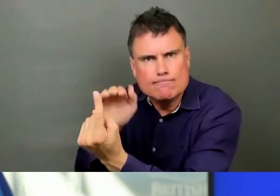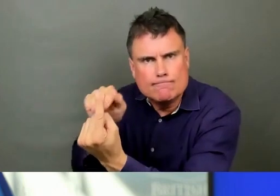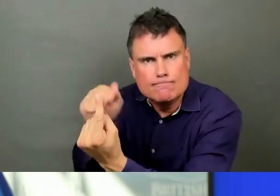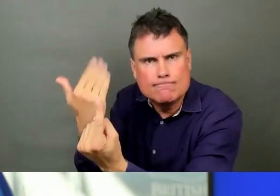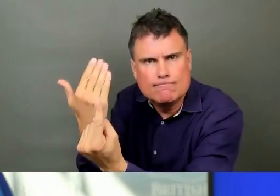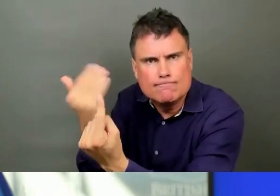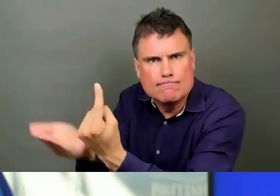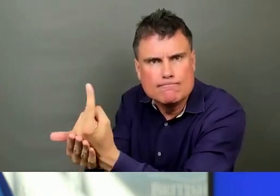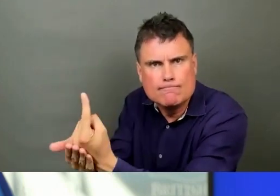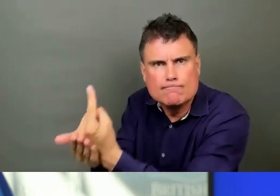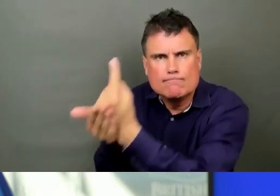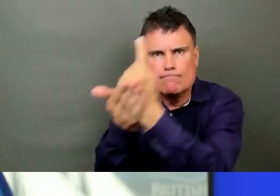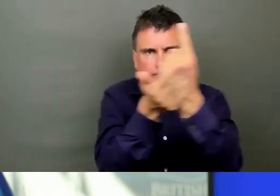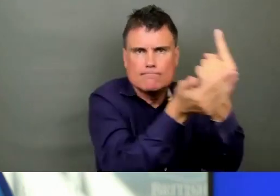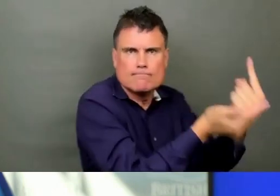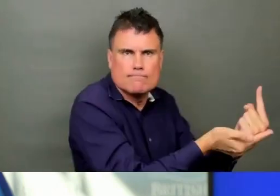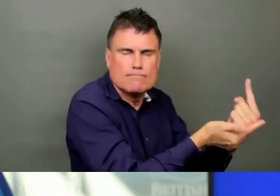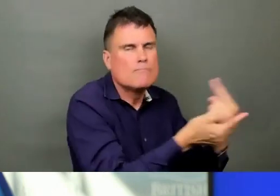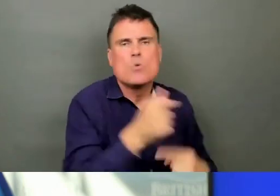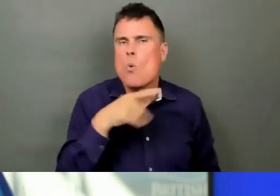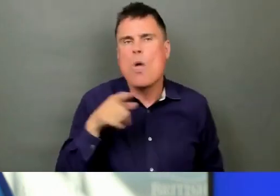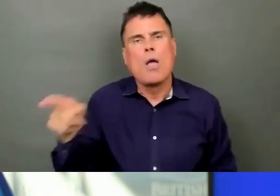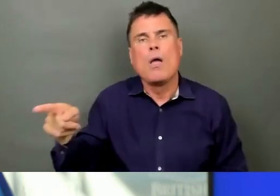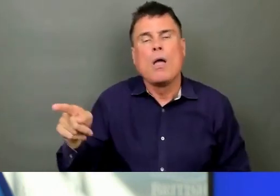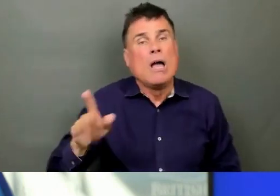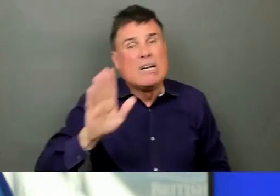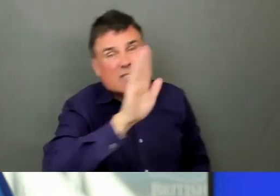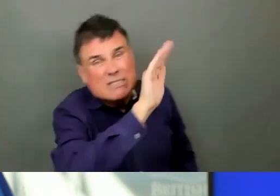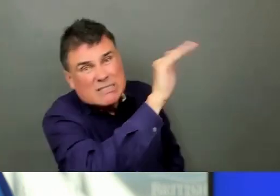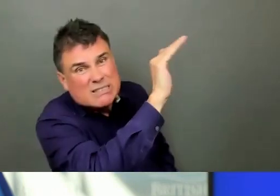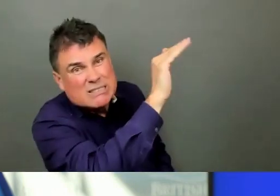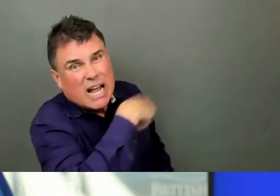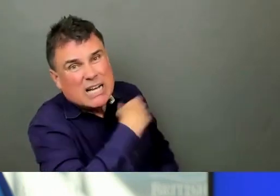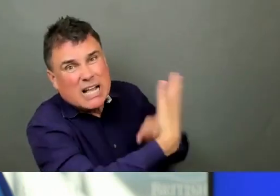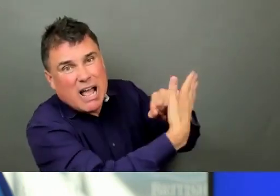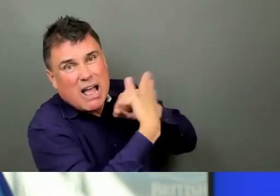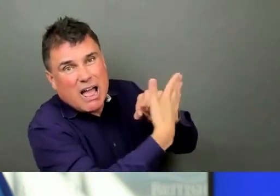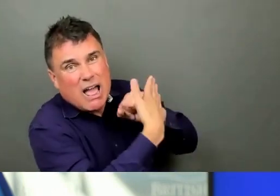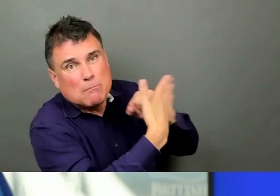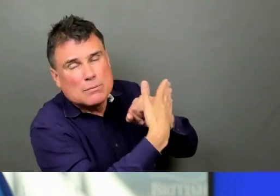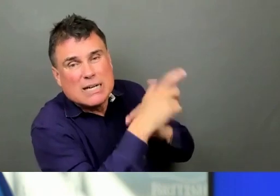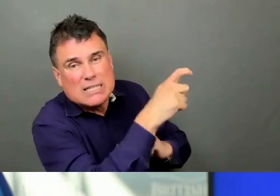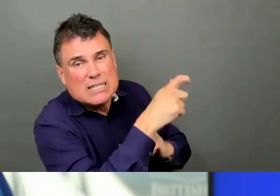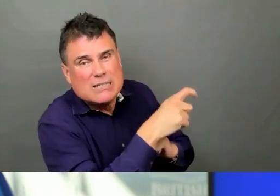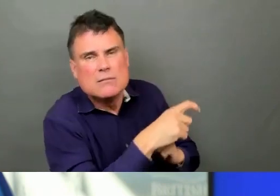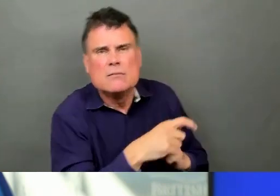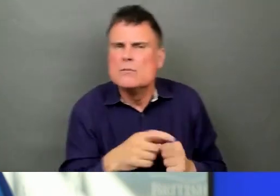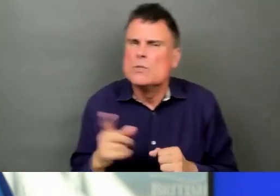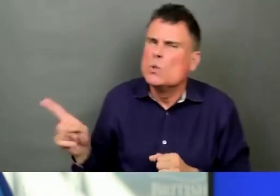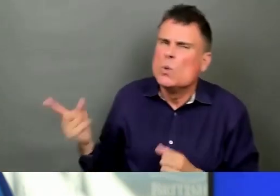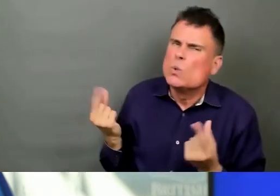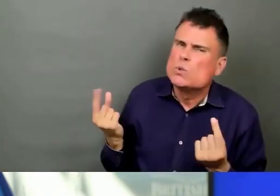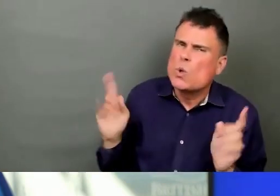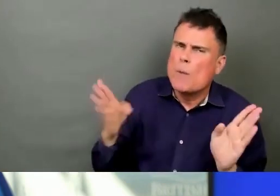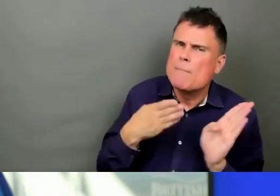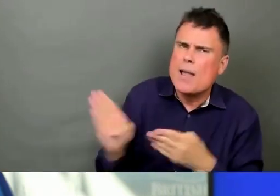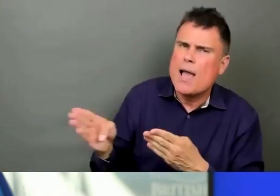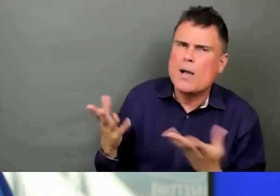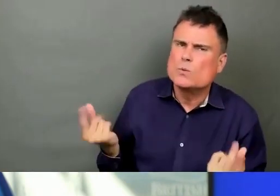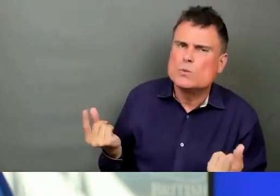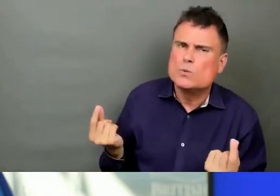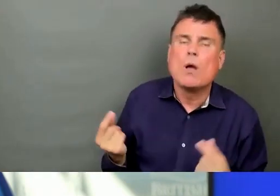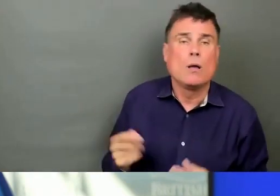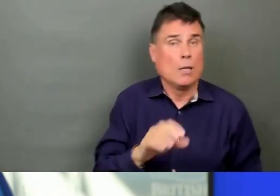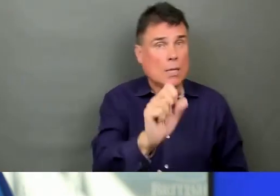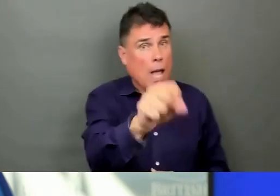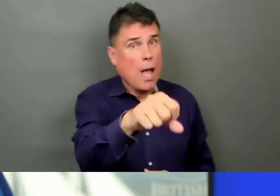something that you would consider doing? I think that's something that's happening in lots of places. know that's happening in my neighbourhood.